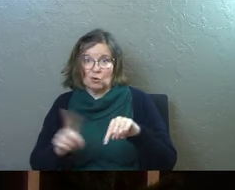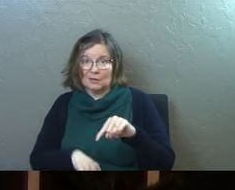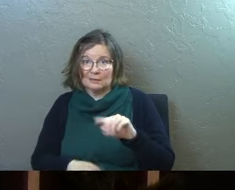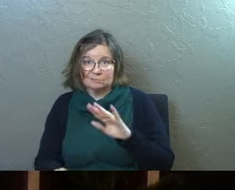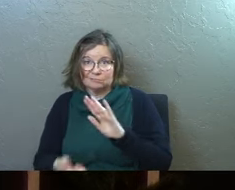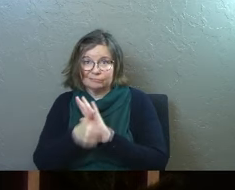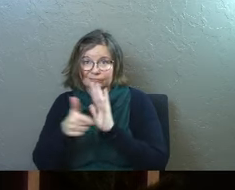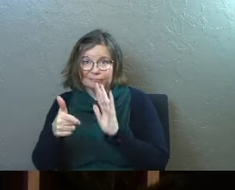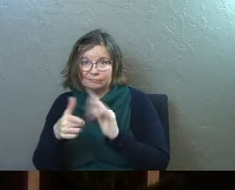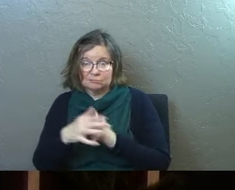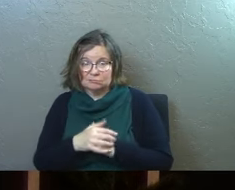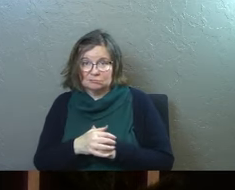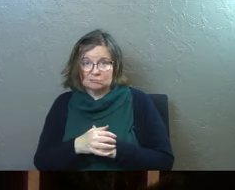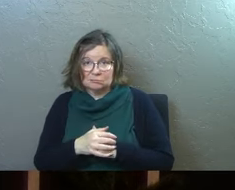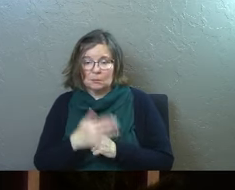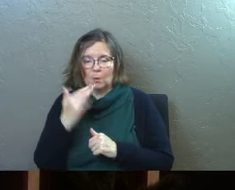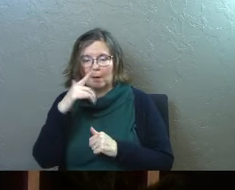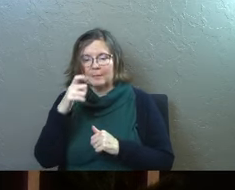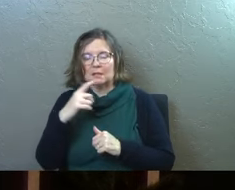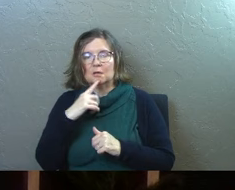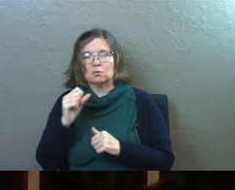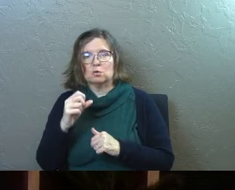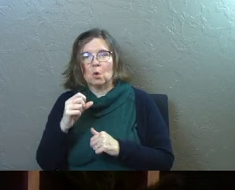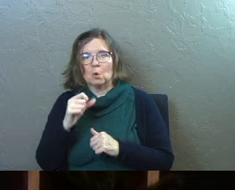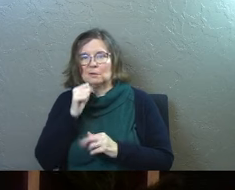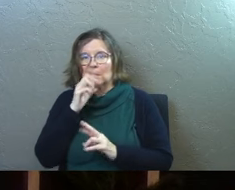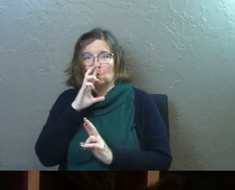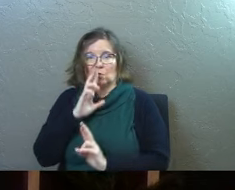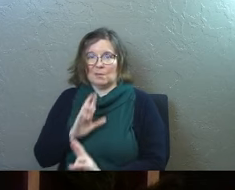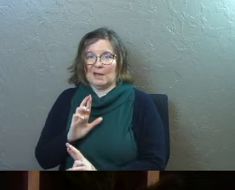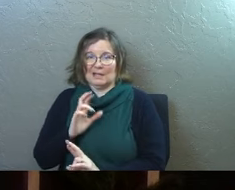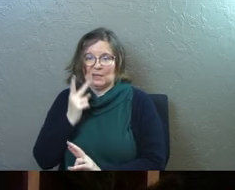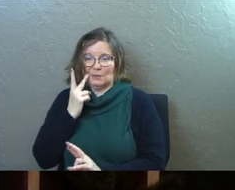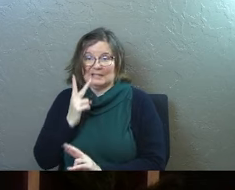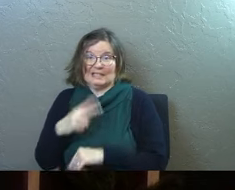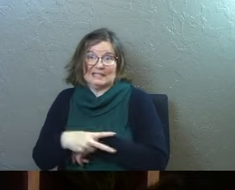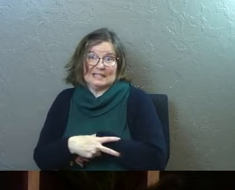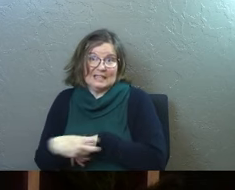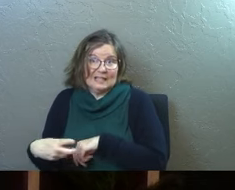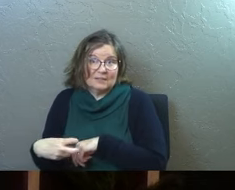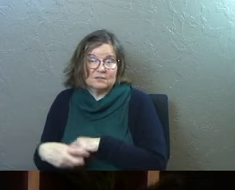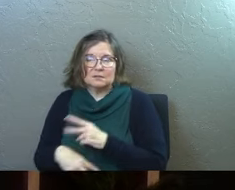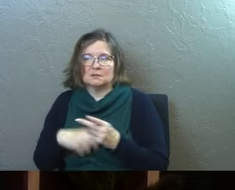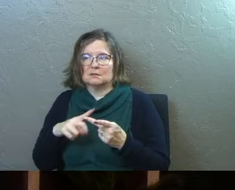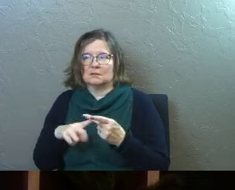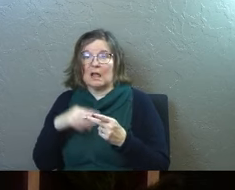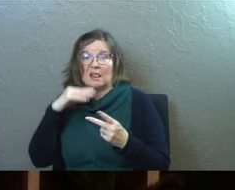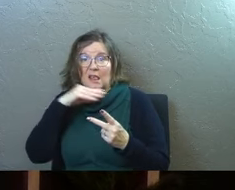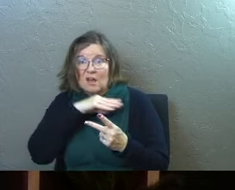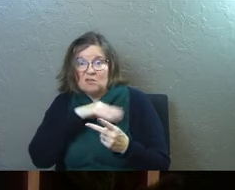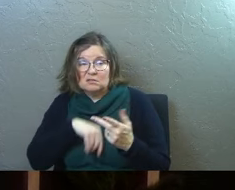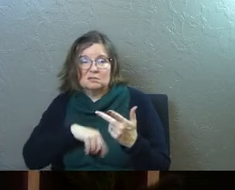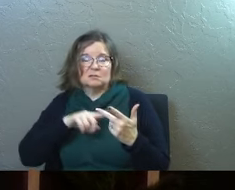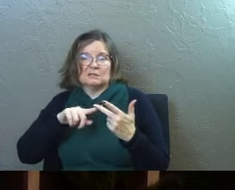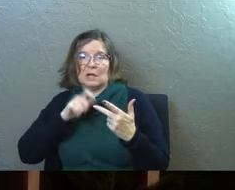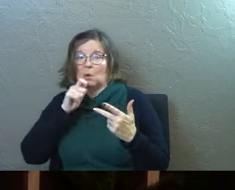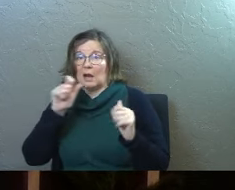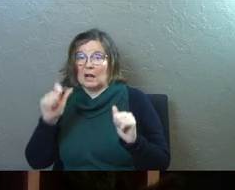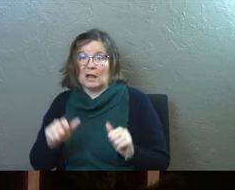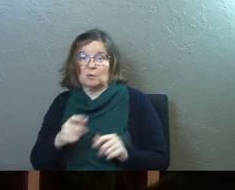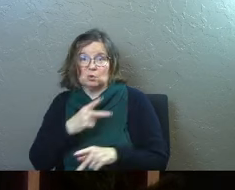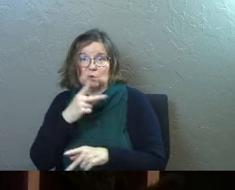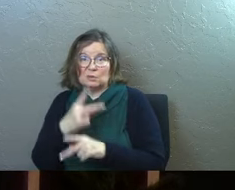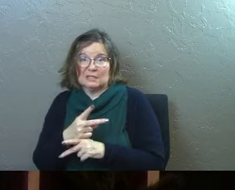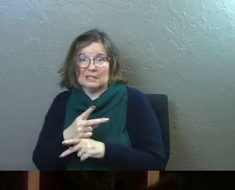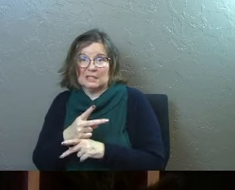They were not allowed to because they were so disrespected. They were seen as thieves. They were seen as liars. They were not able